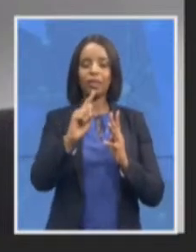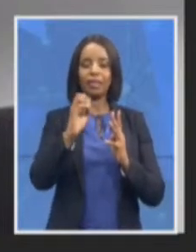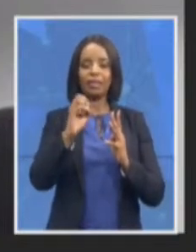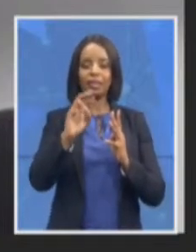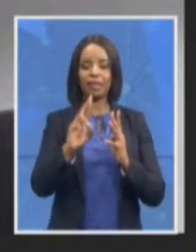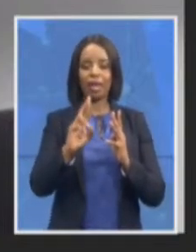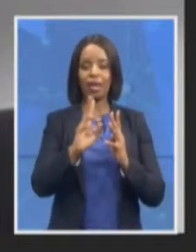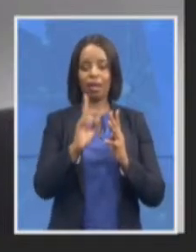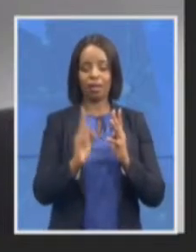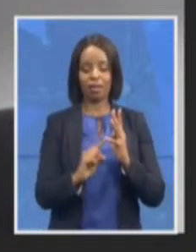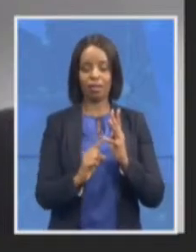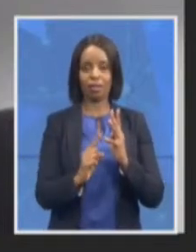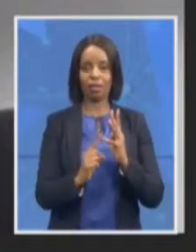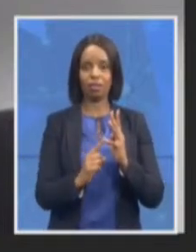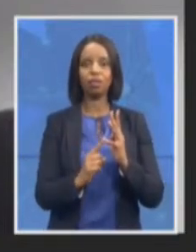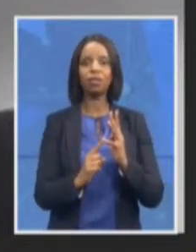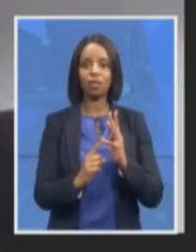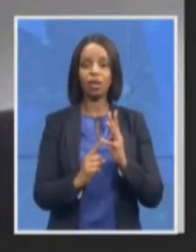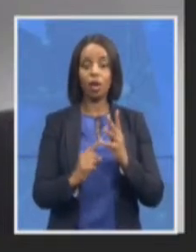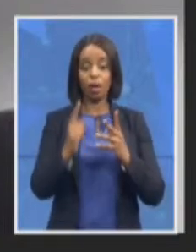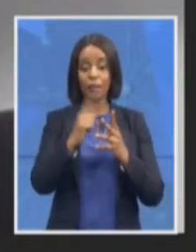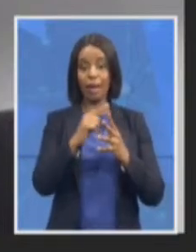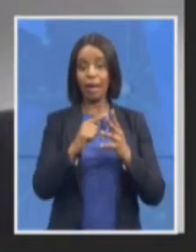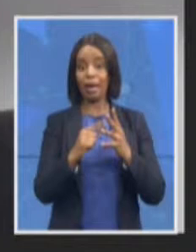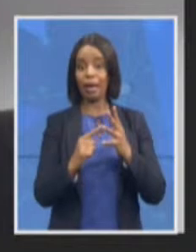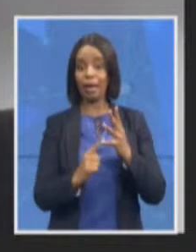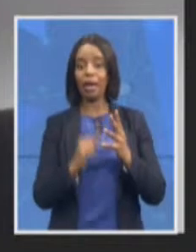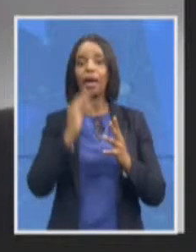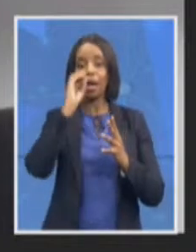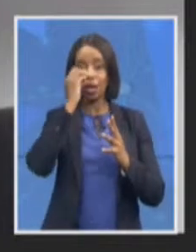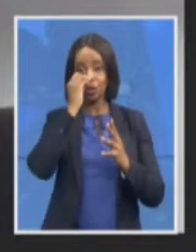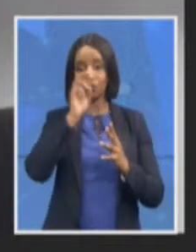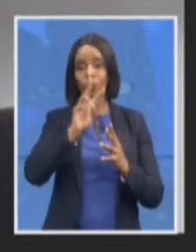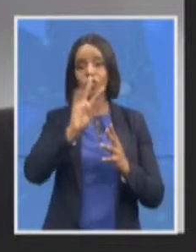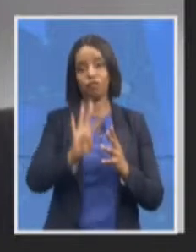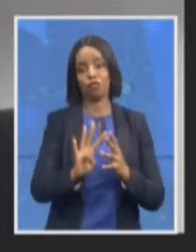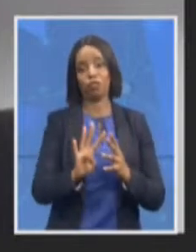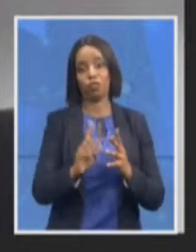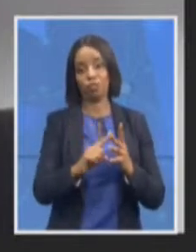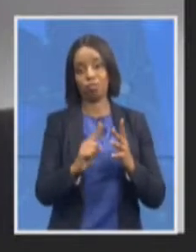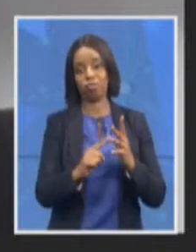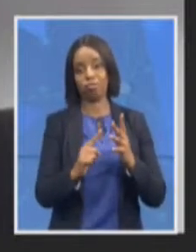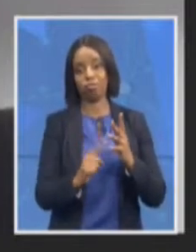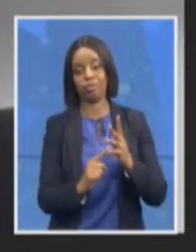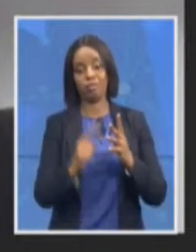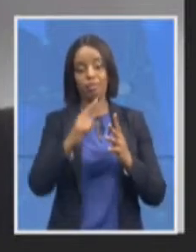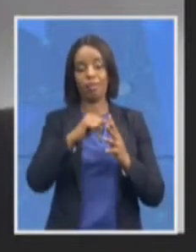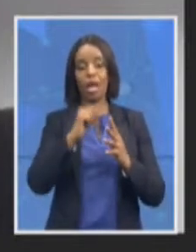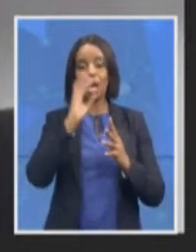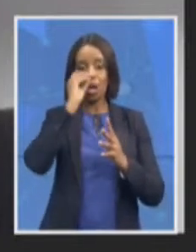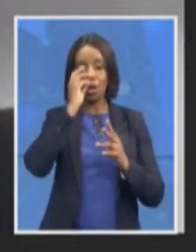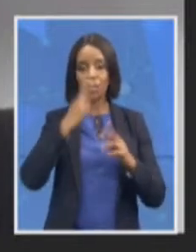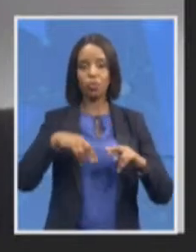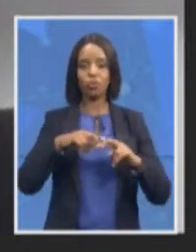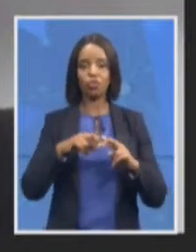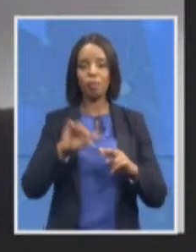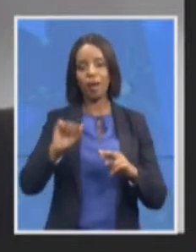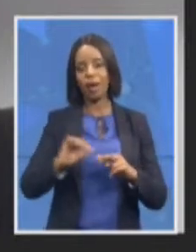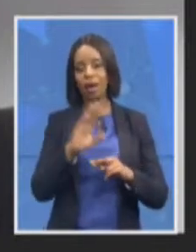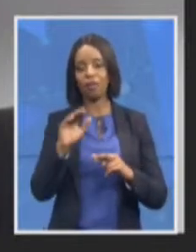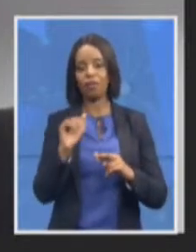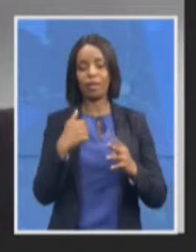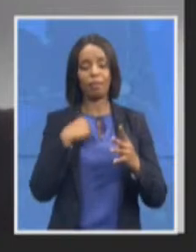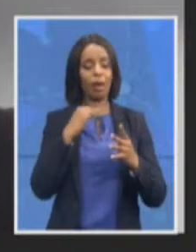24 so I don't know if you are asking all different questions the last one is Karen Morn in that order please